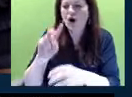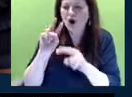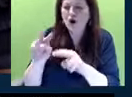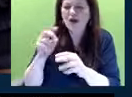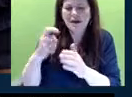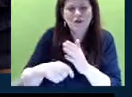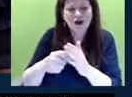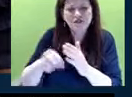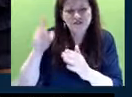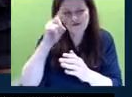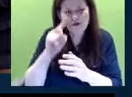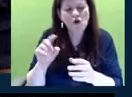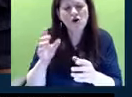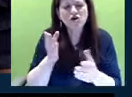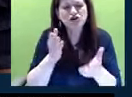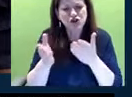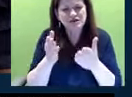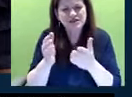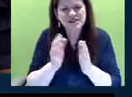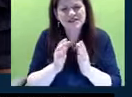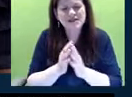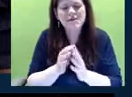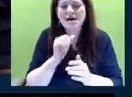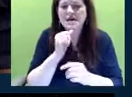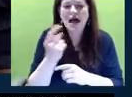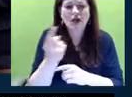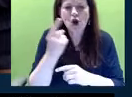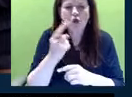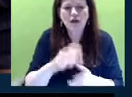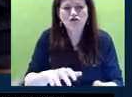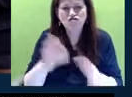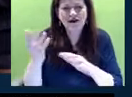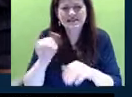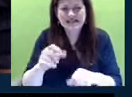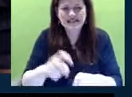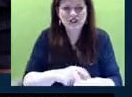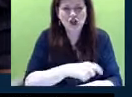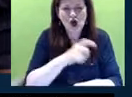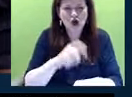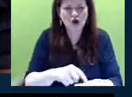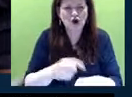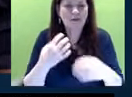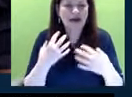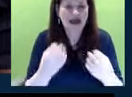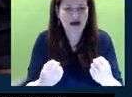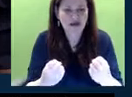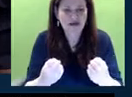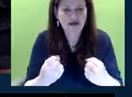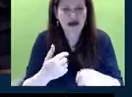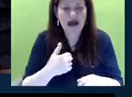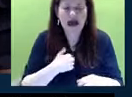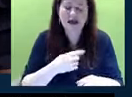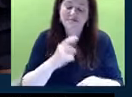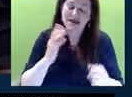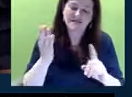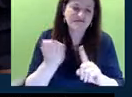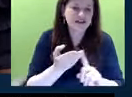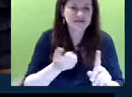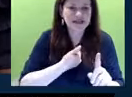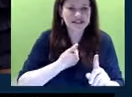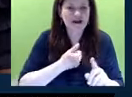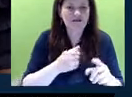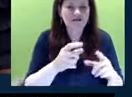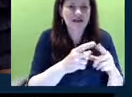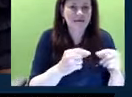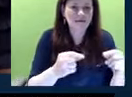-prepared services. But it's also more than just crisis. This is long-term health. And I am so convinced that the bricks and mortar,